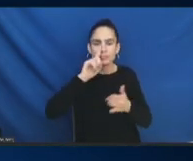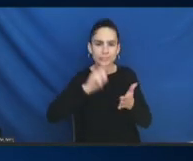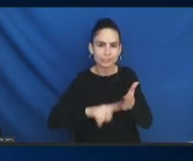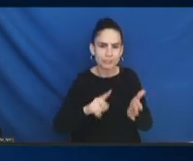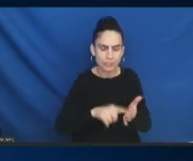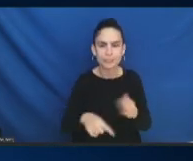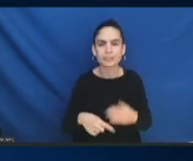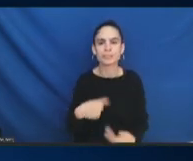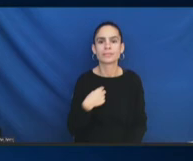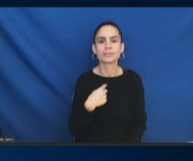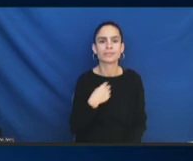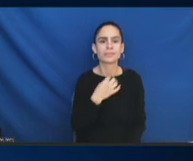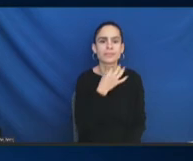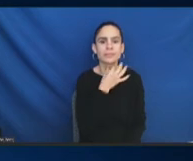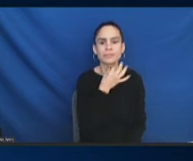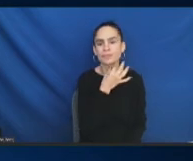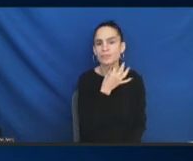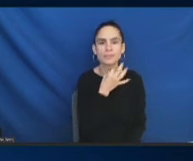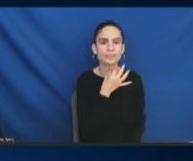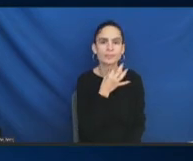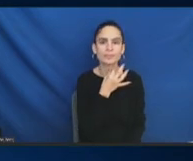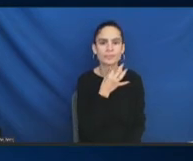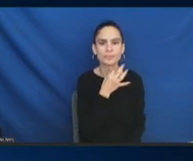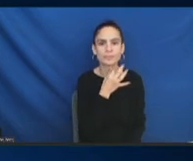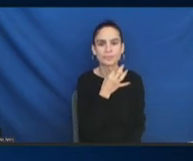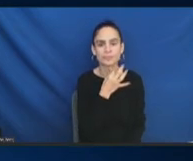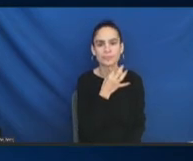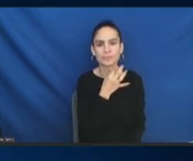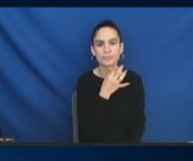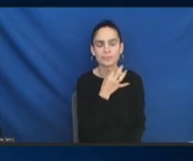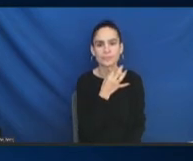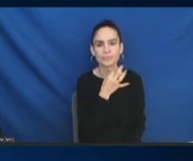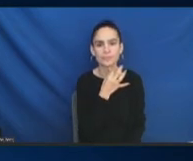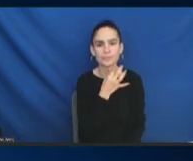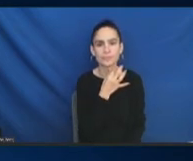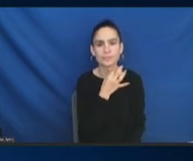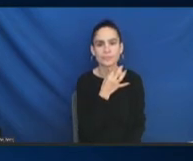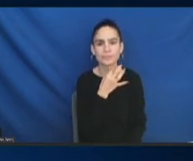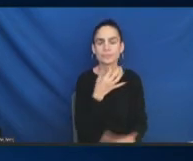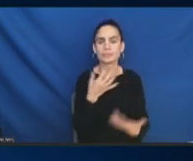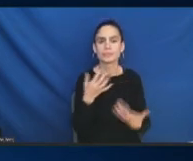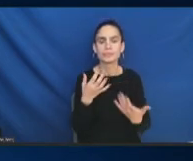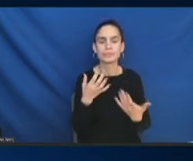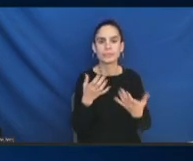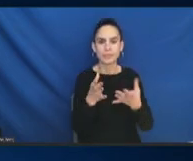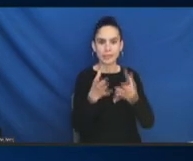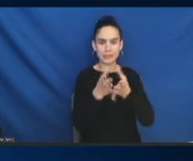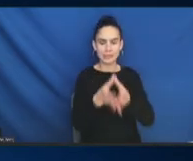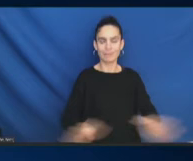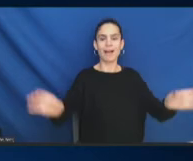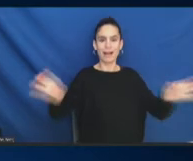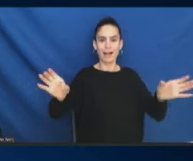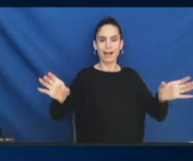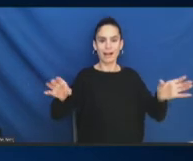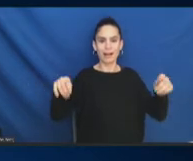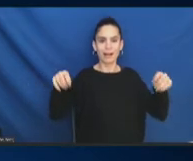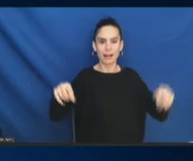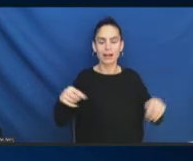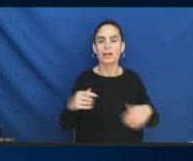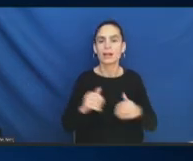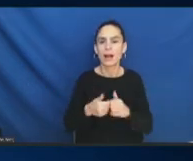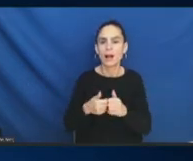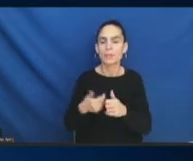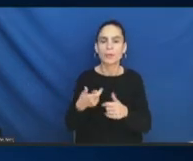I guess, the divide between pushing and pulling information. And this goes back to